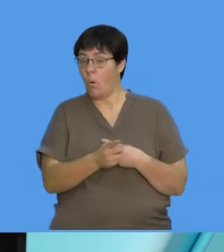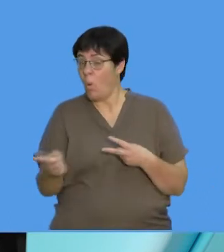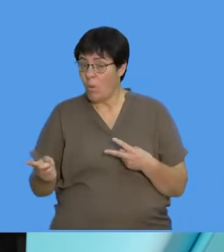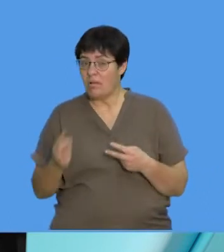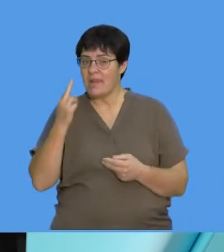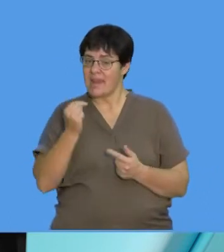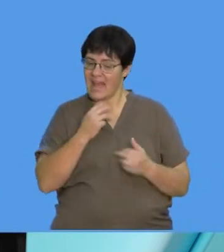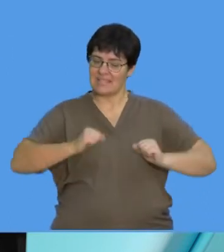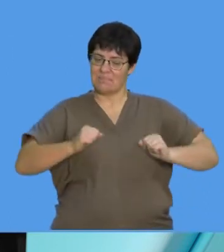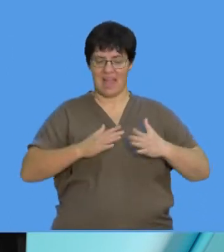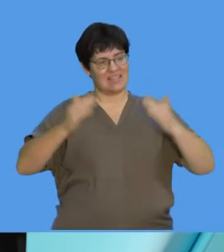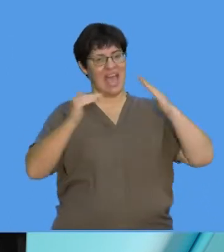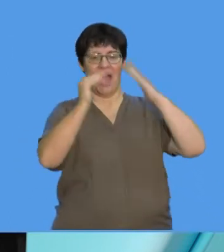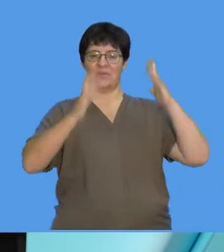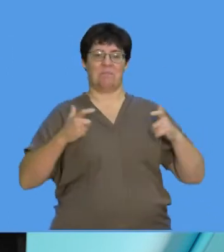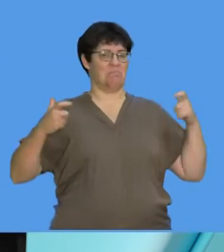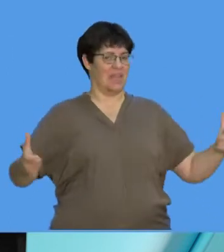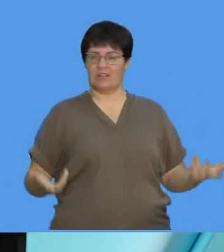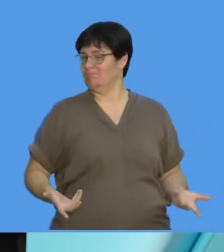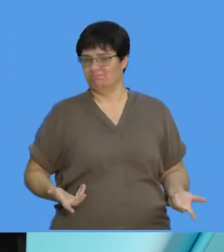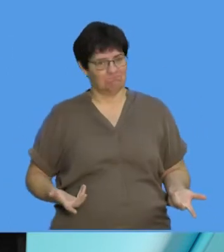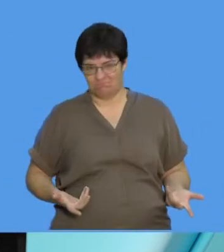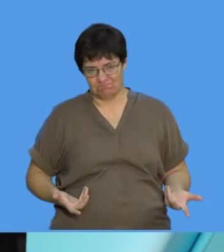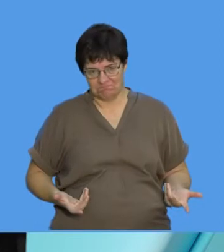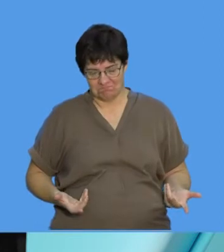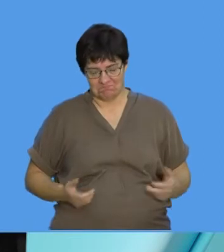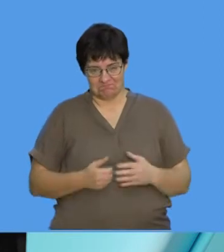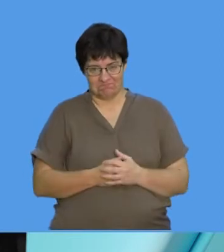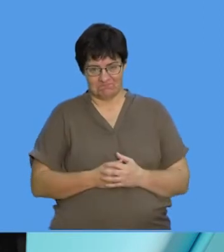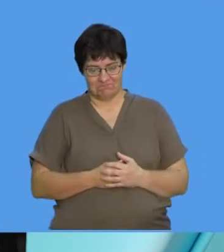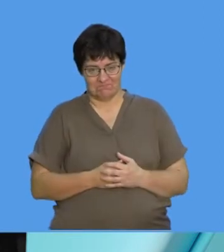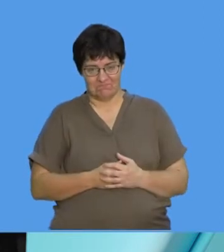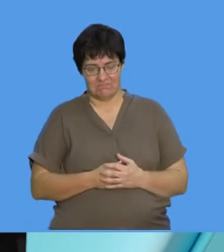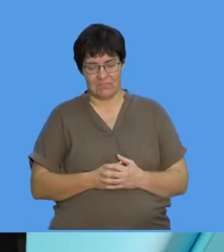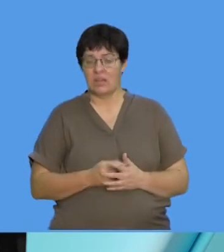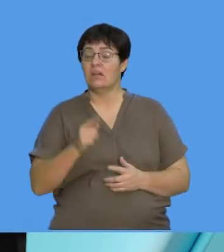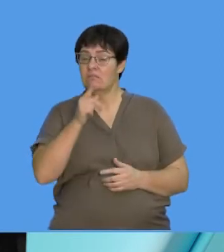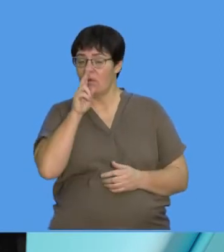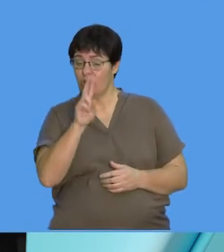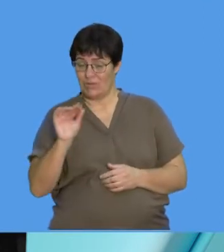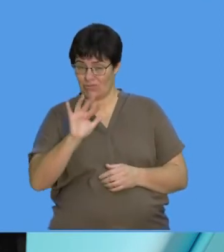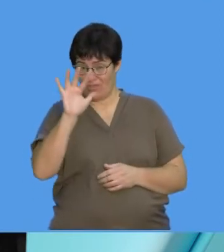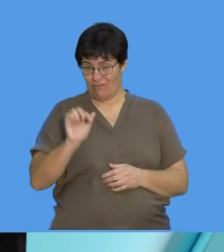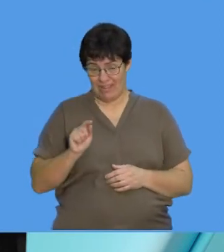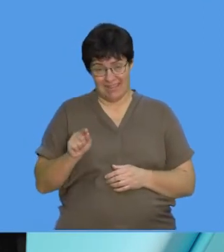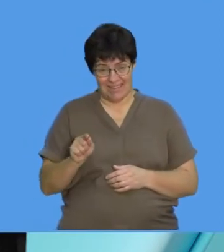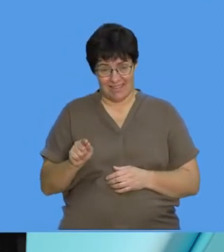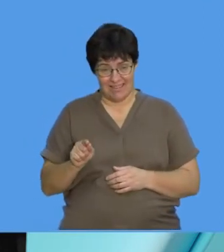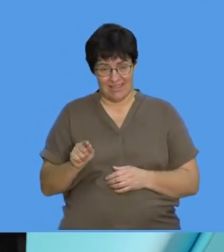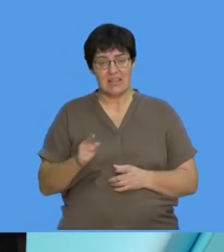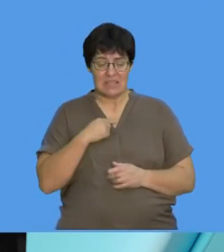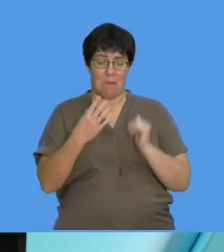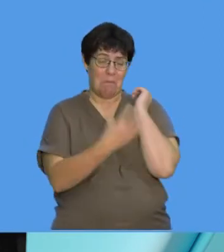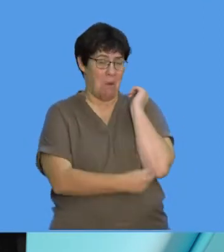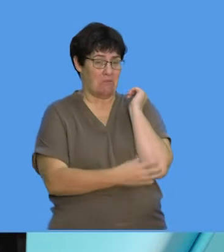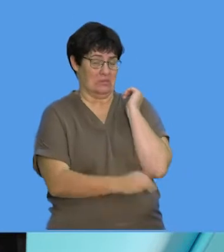have a nice, spacious, big house? No, right? So when we look at South Africa, right? When we look at